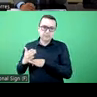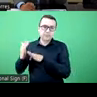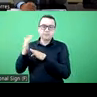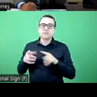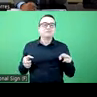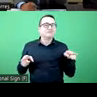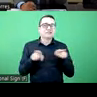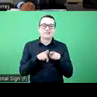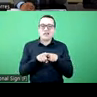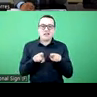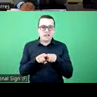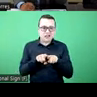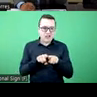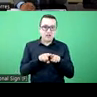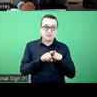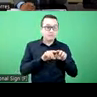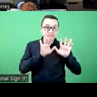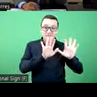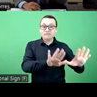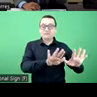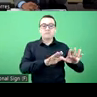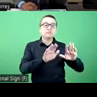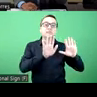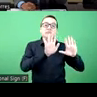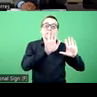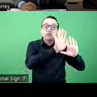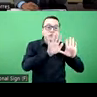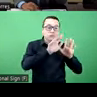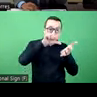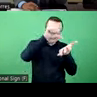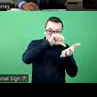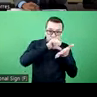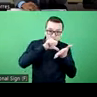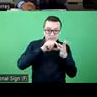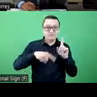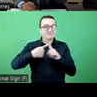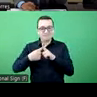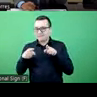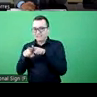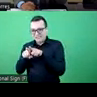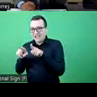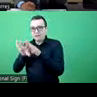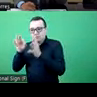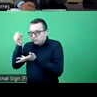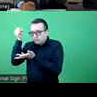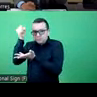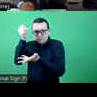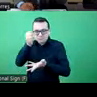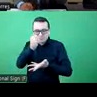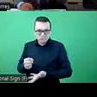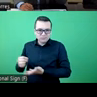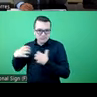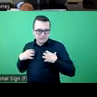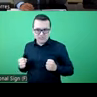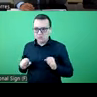And it's the political and administrative division is used for the services and resources